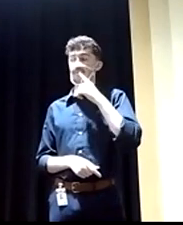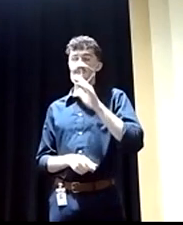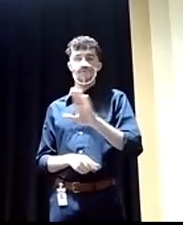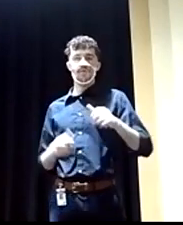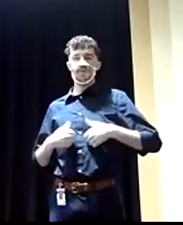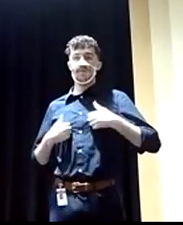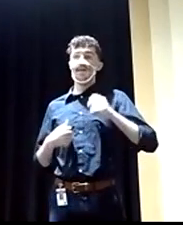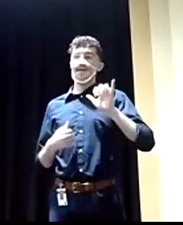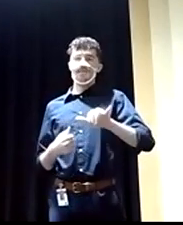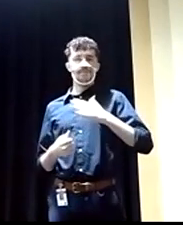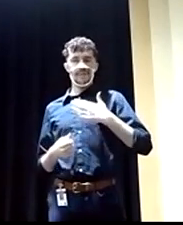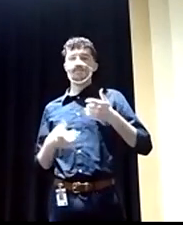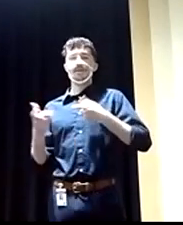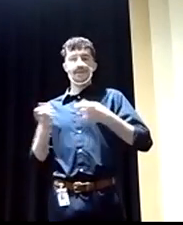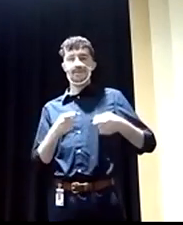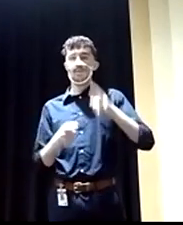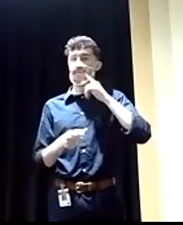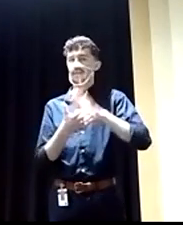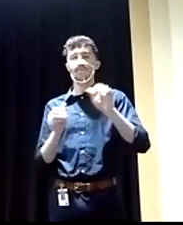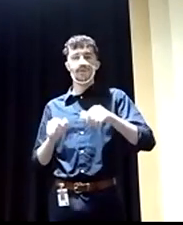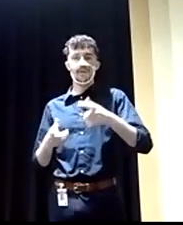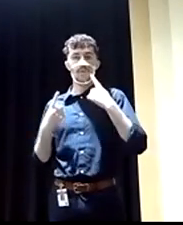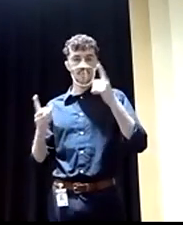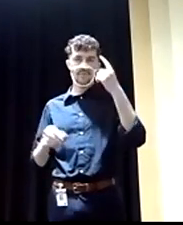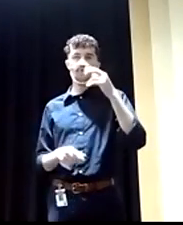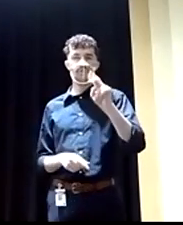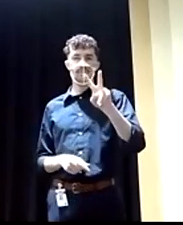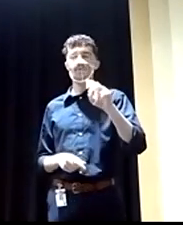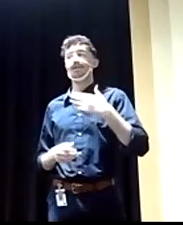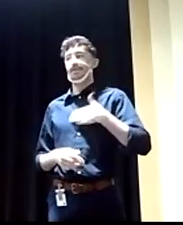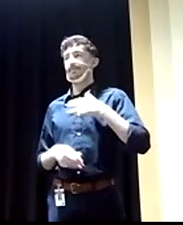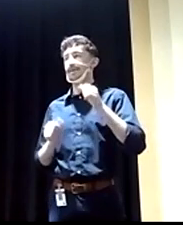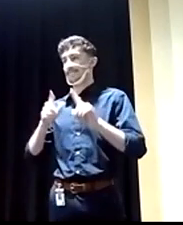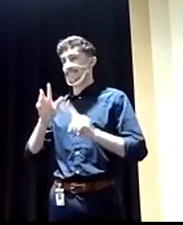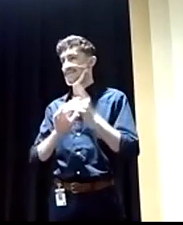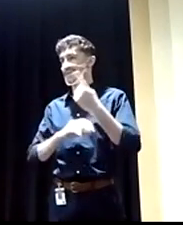campaign that we're running. We believe we can win in November, and it's a pleasure to be here today.